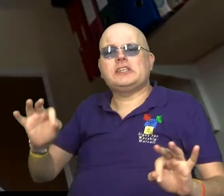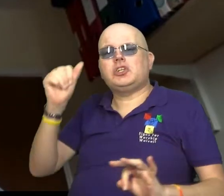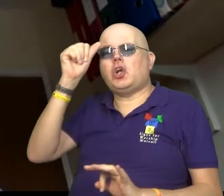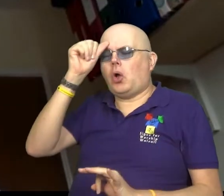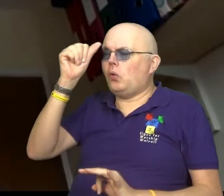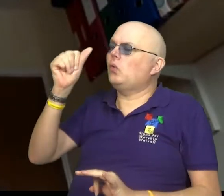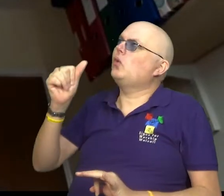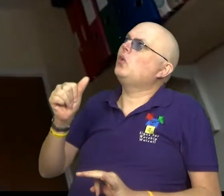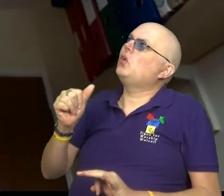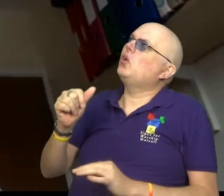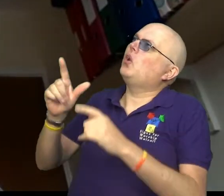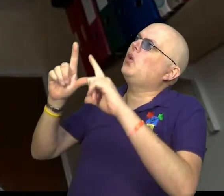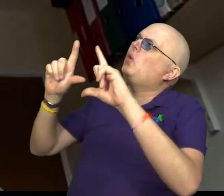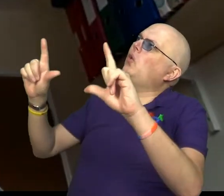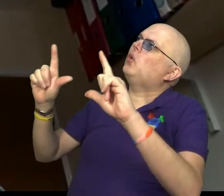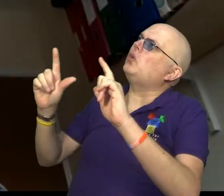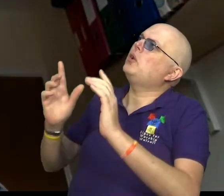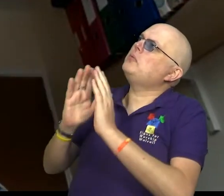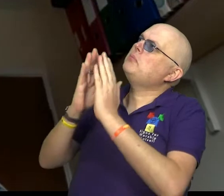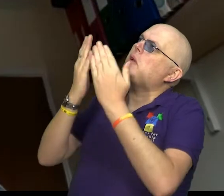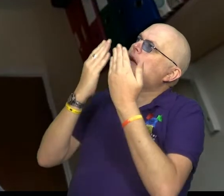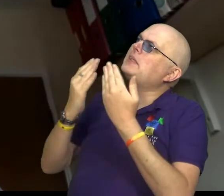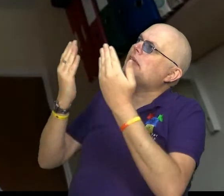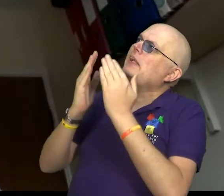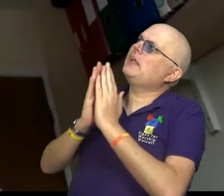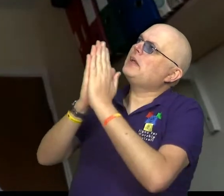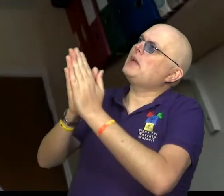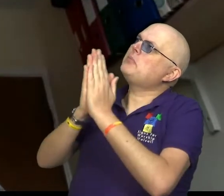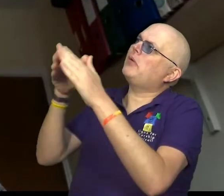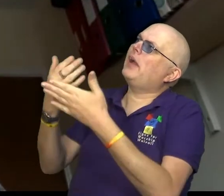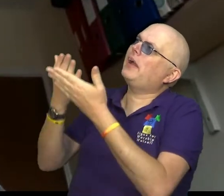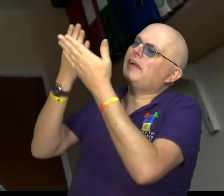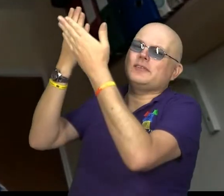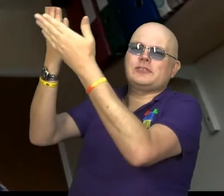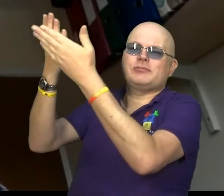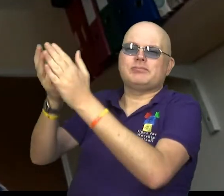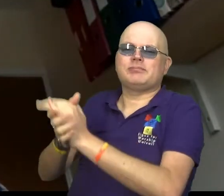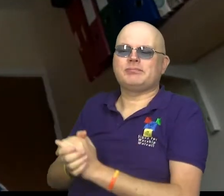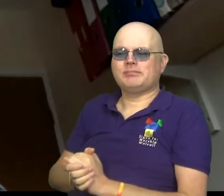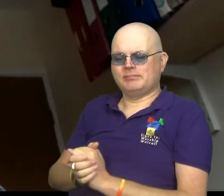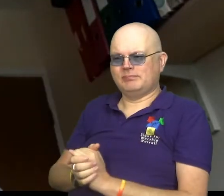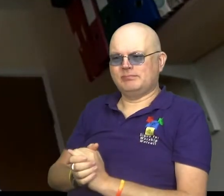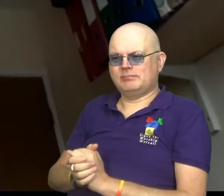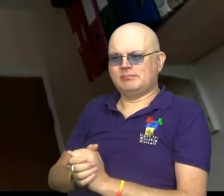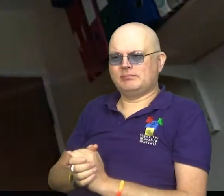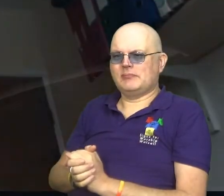peace. Lord, in your mercy, hear our prayer.